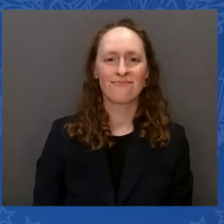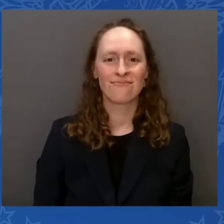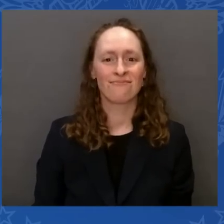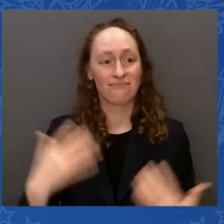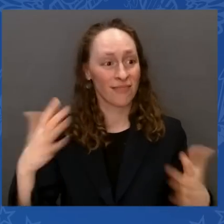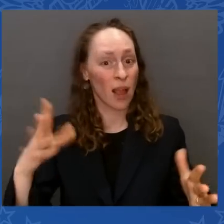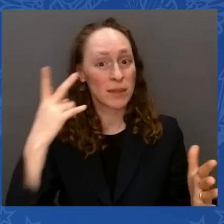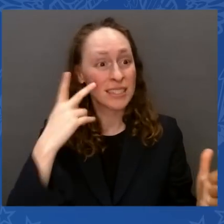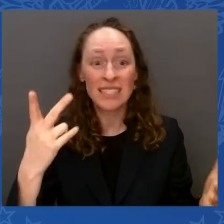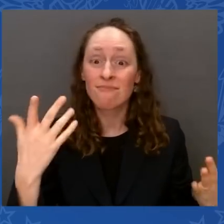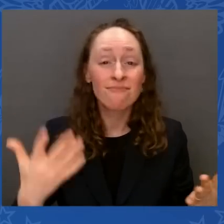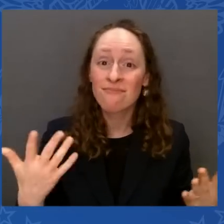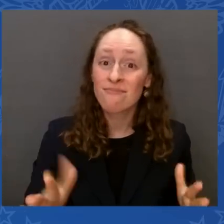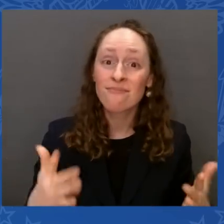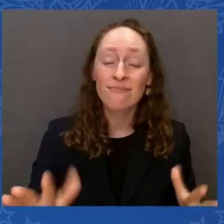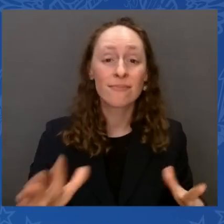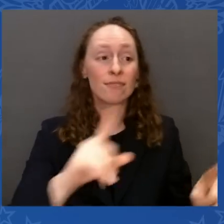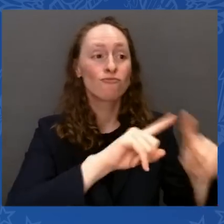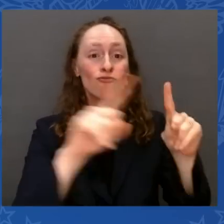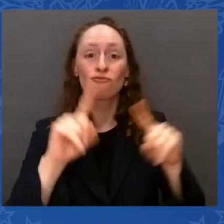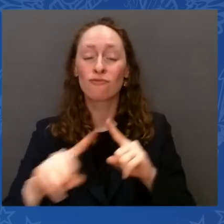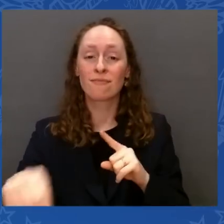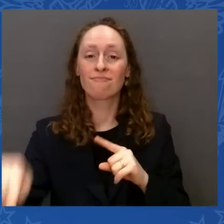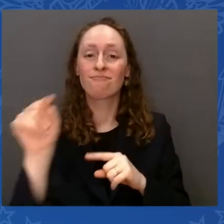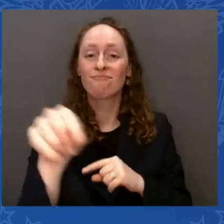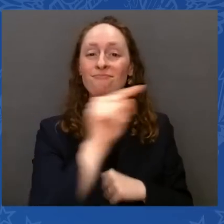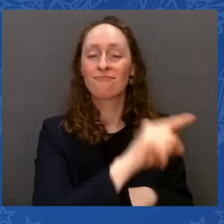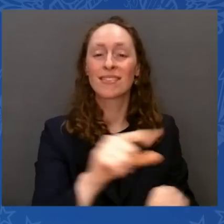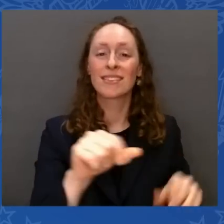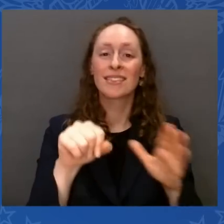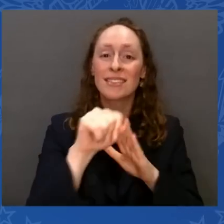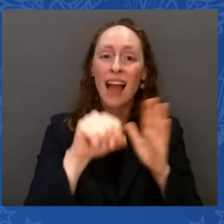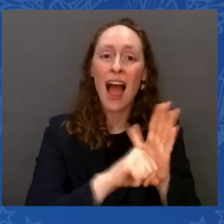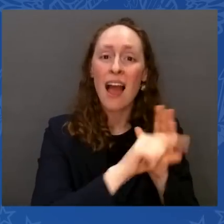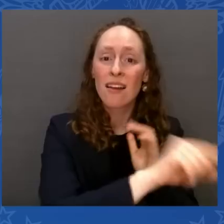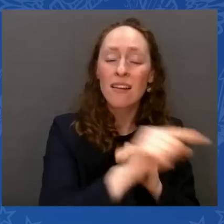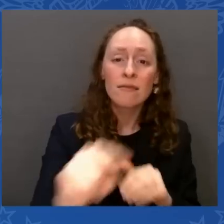And by the way, we've got a new congresswoman in Virginia.